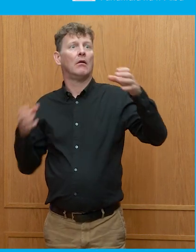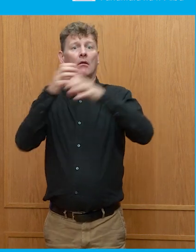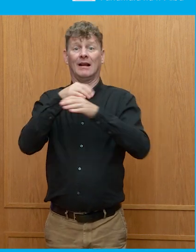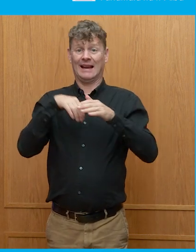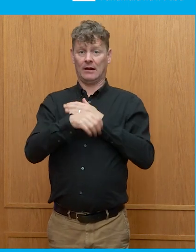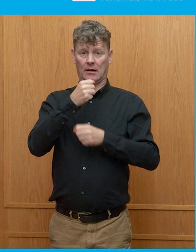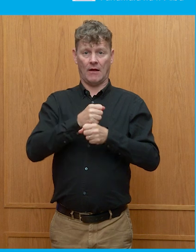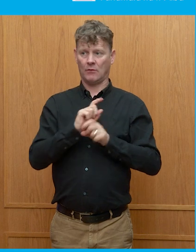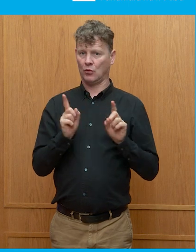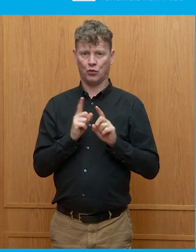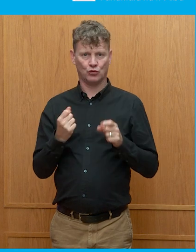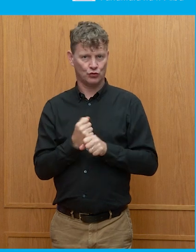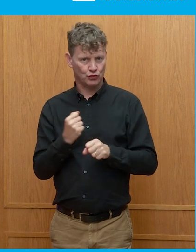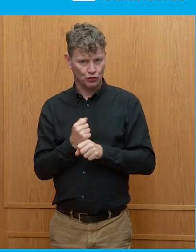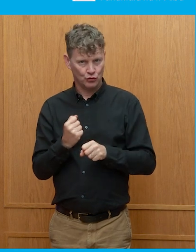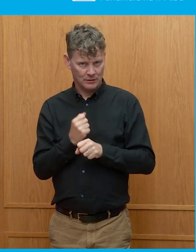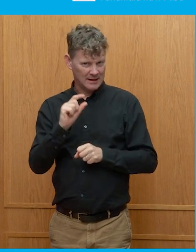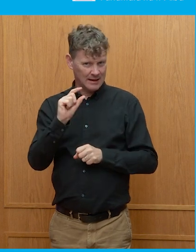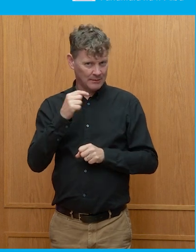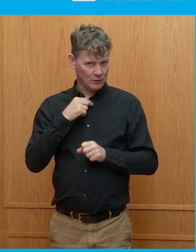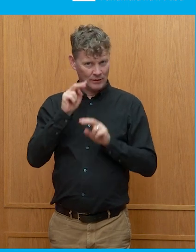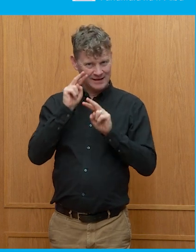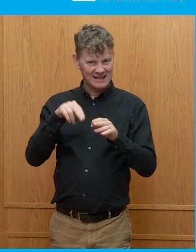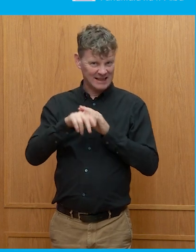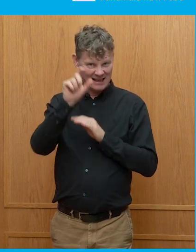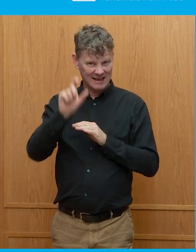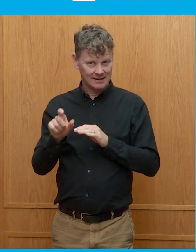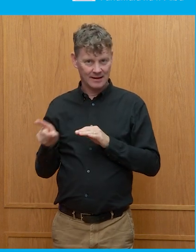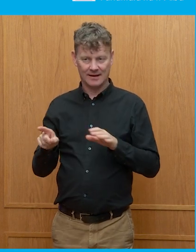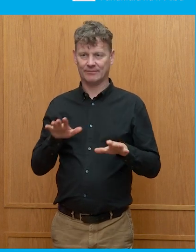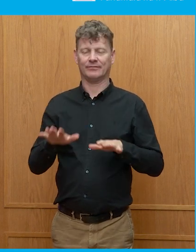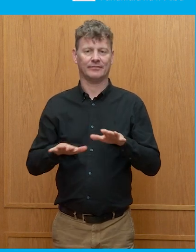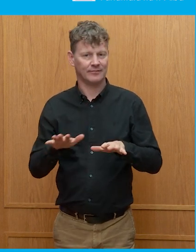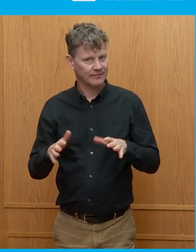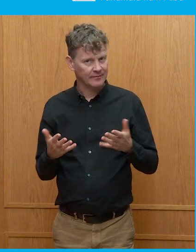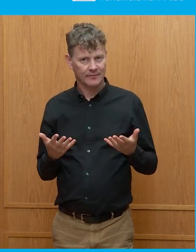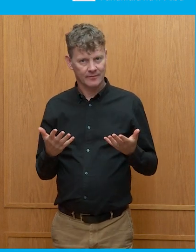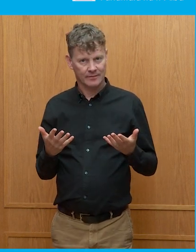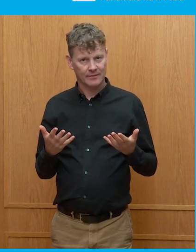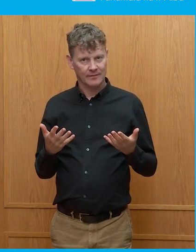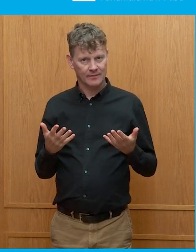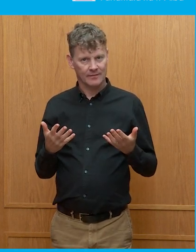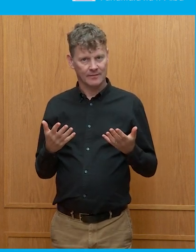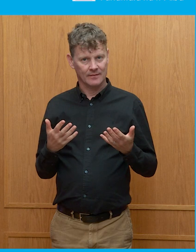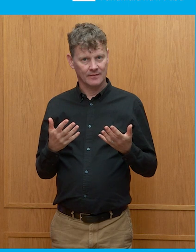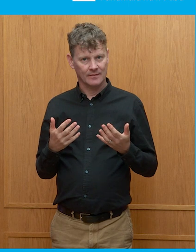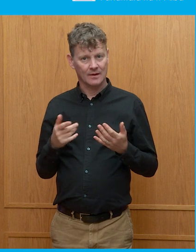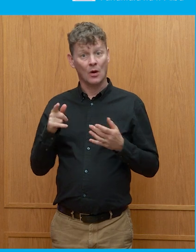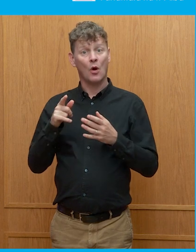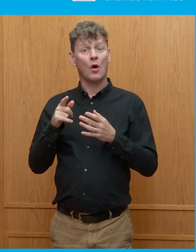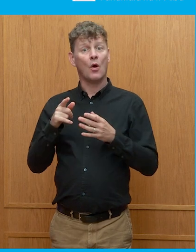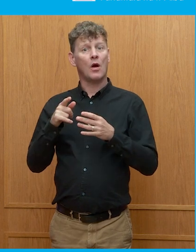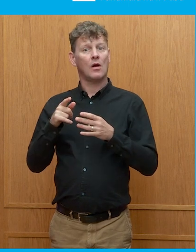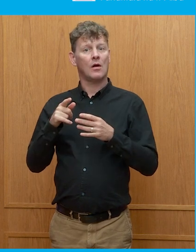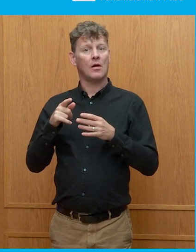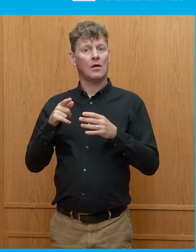And I think we've seen a little bit of that in Italy. So success can